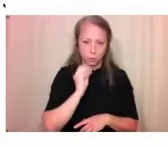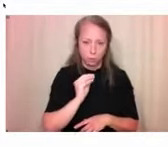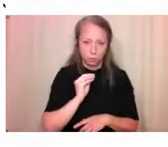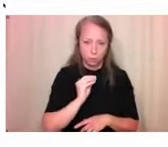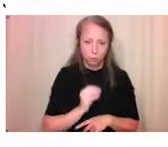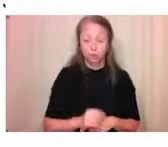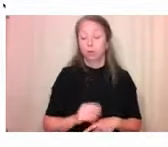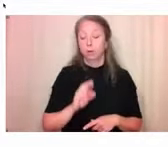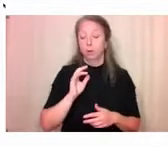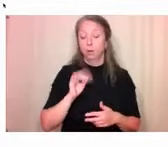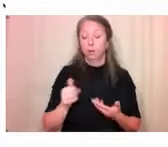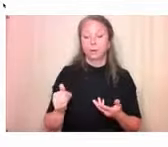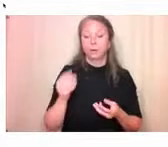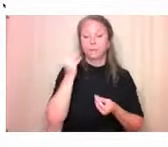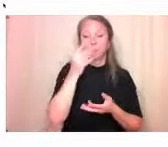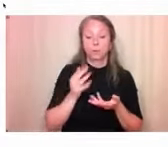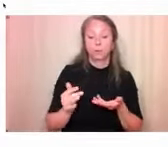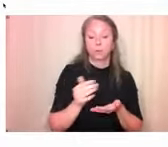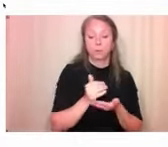communities.